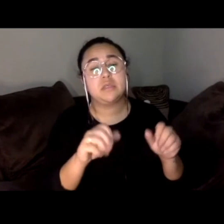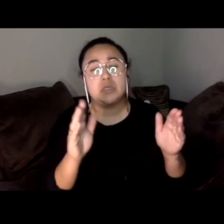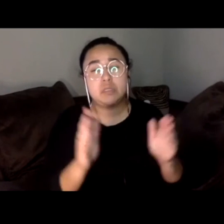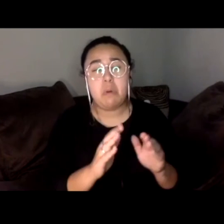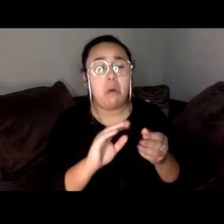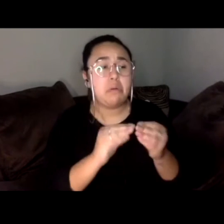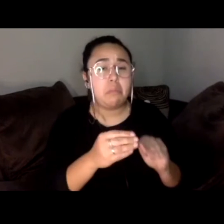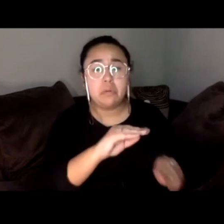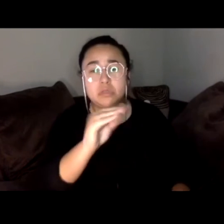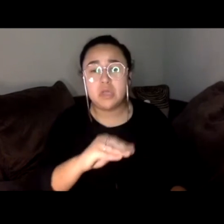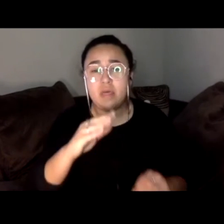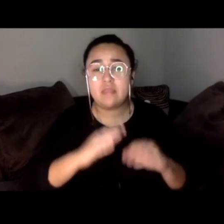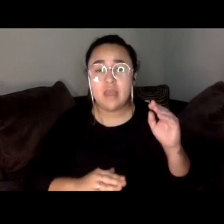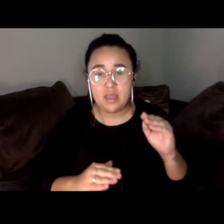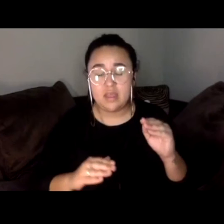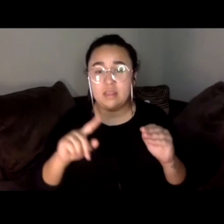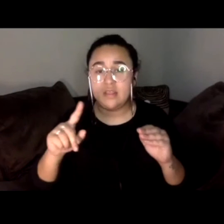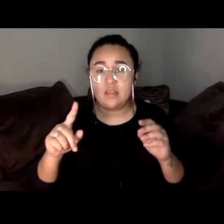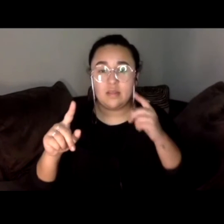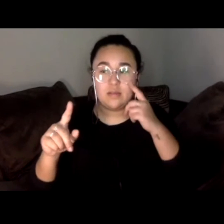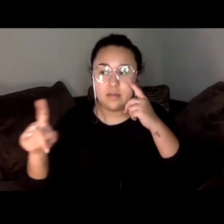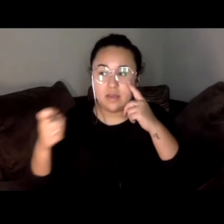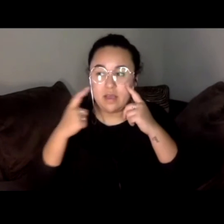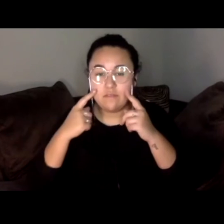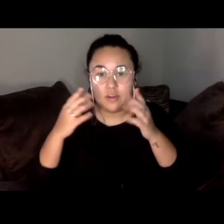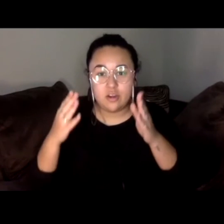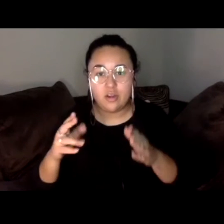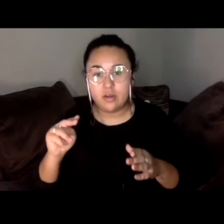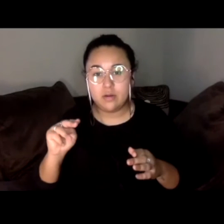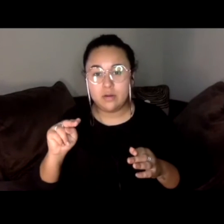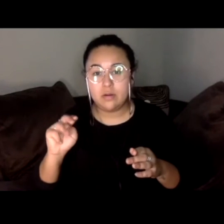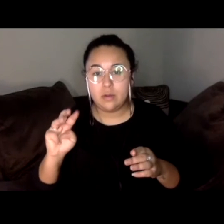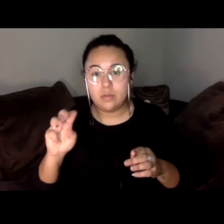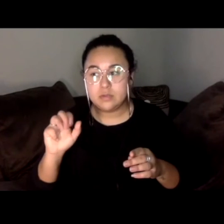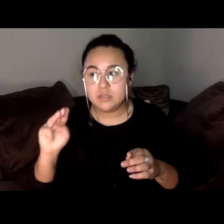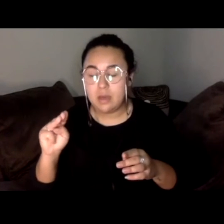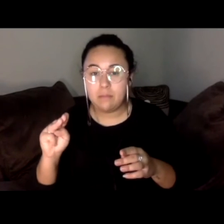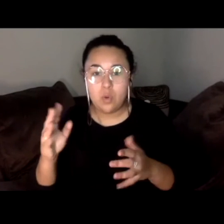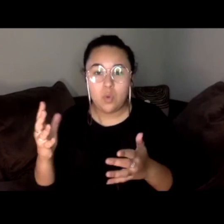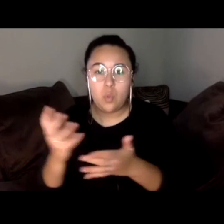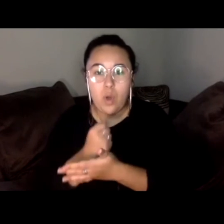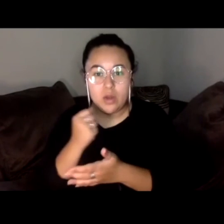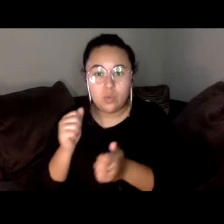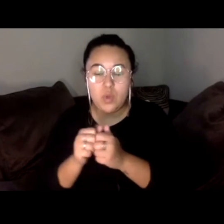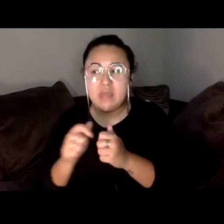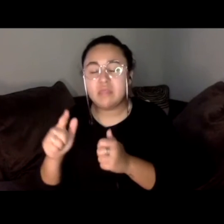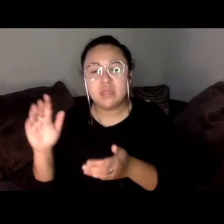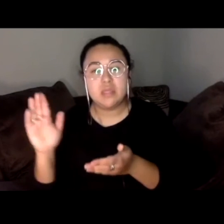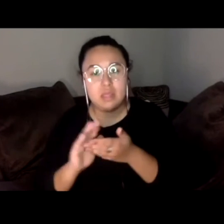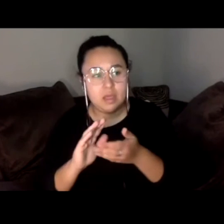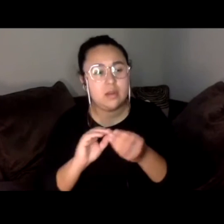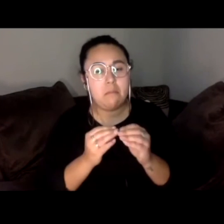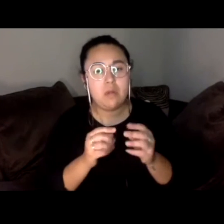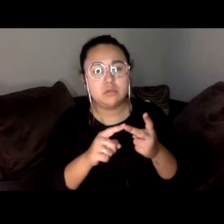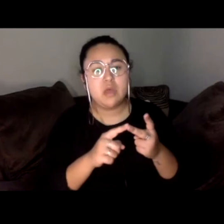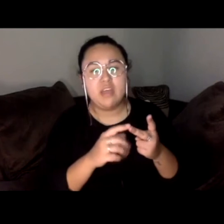than obviously the governor that Governor Newsom won to win the seat in 2018. So that is the danger of this. And